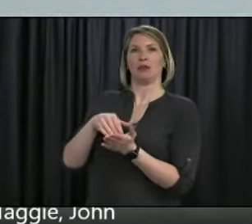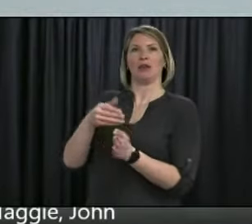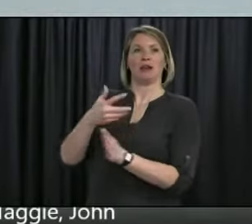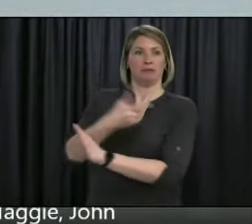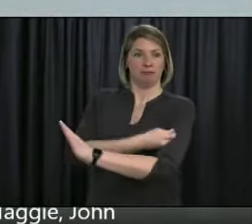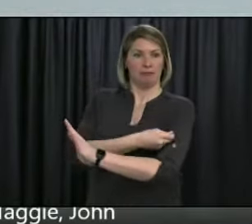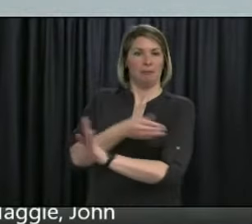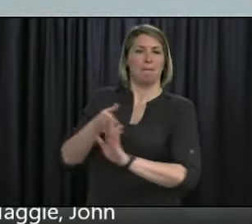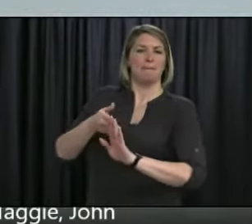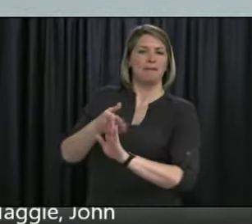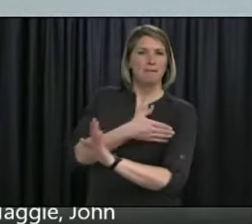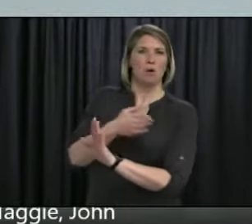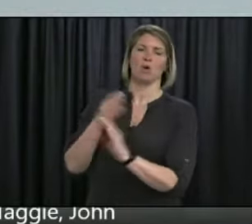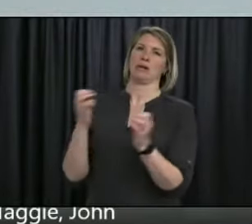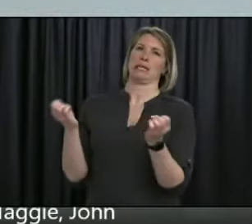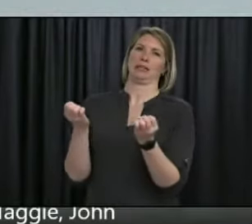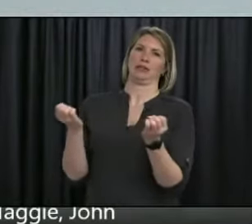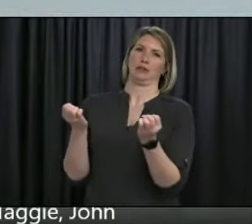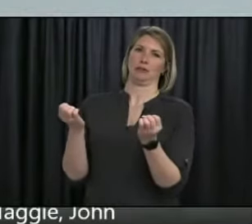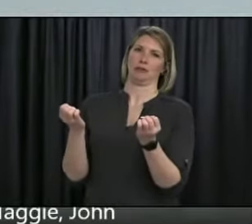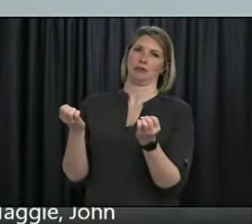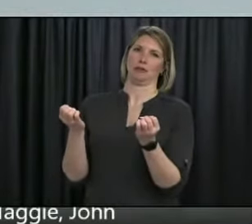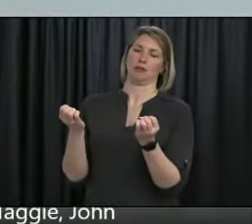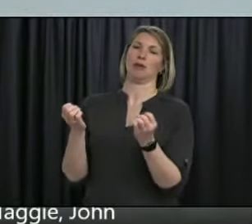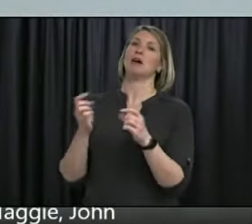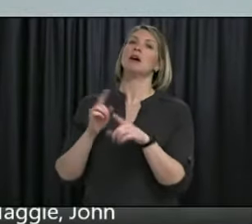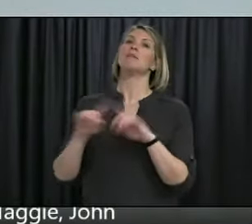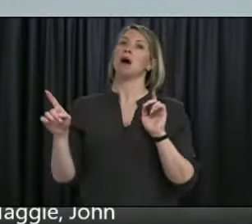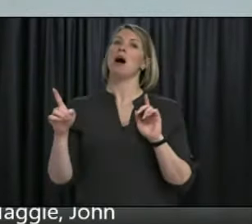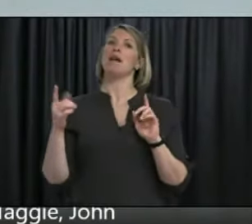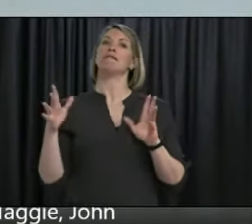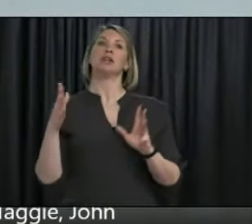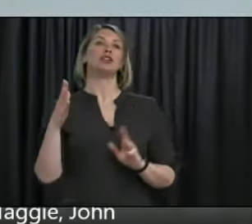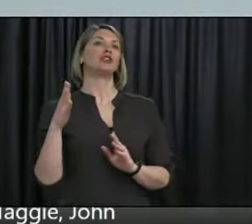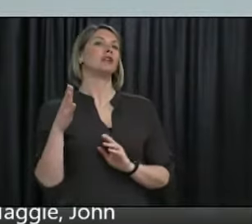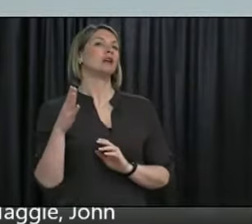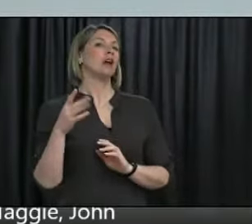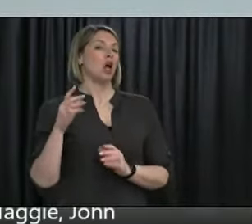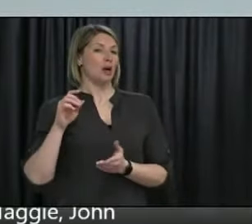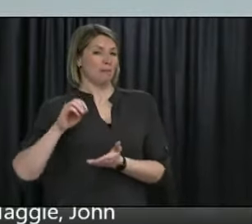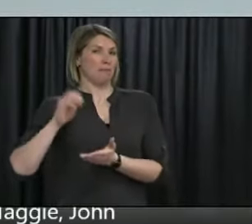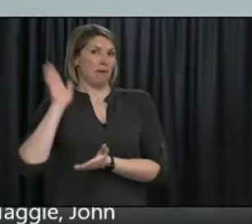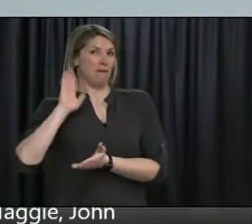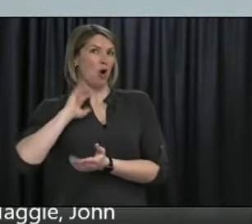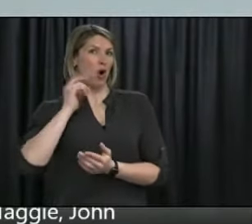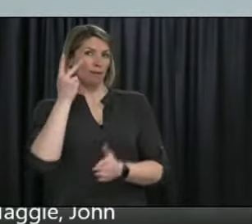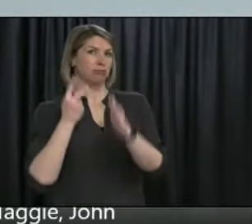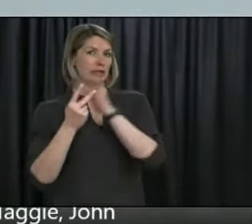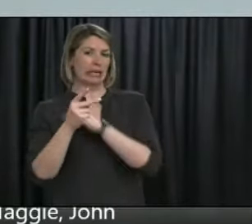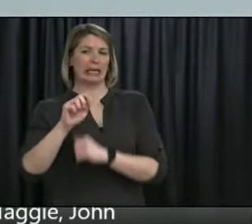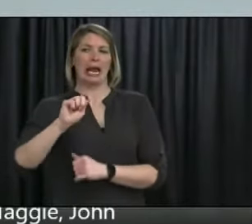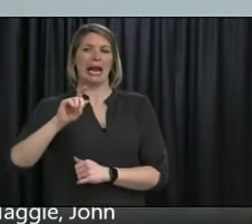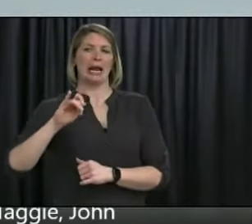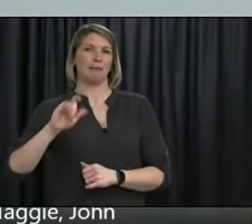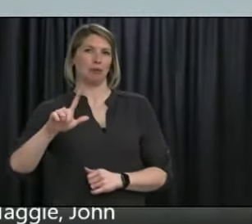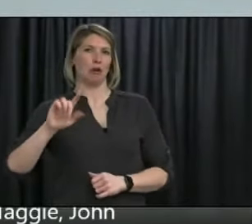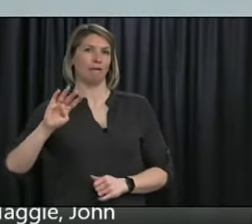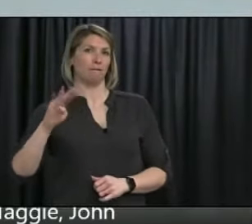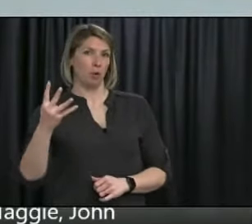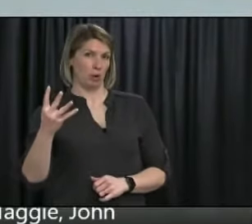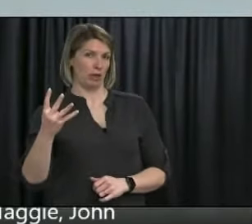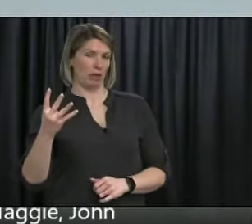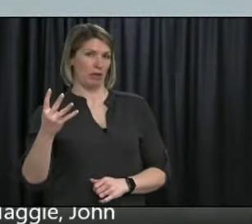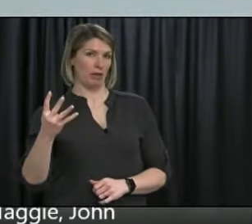always worked internally after my initial comments with April 4th as the deadline. Uh, two factors play into